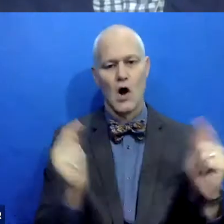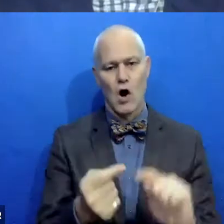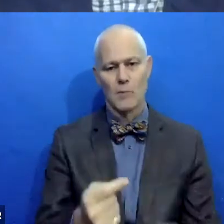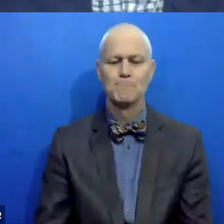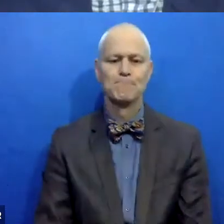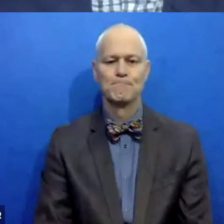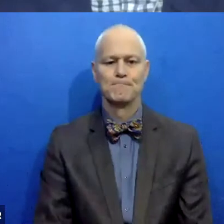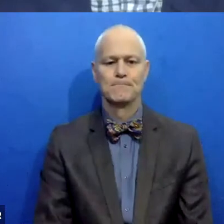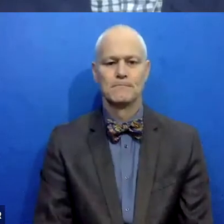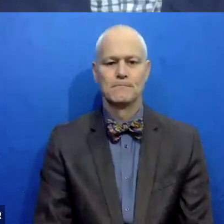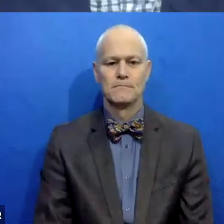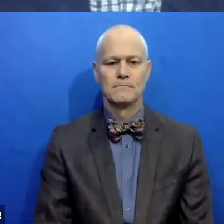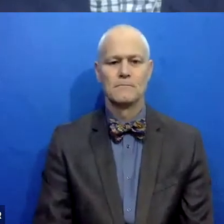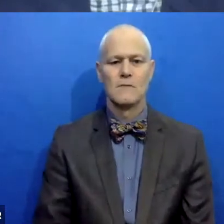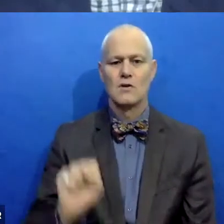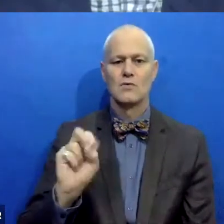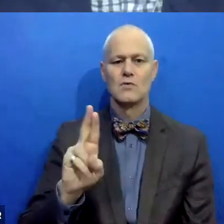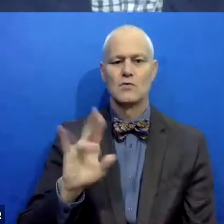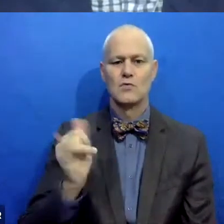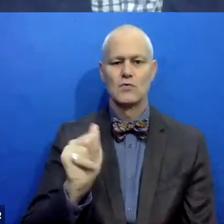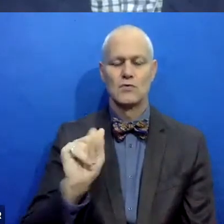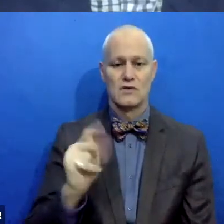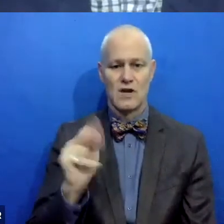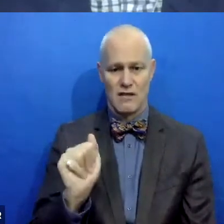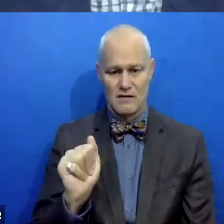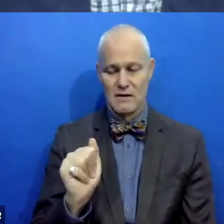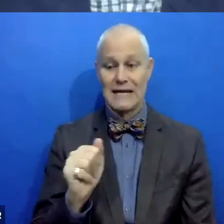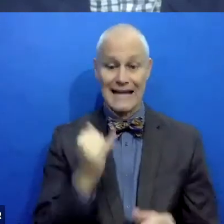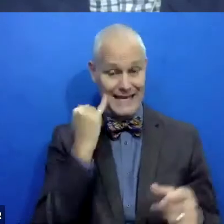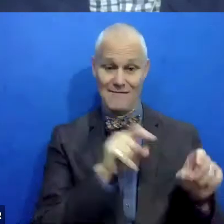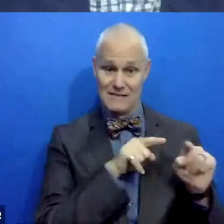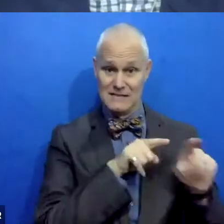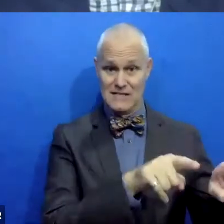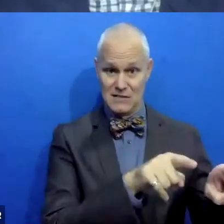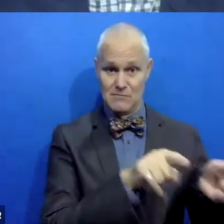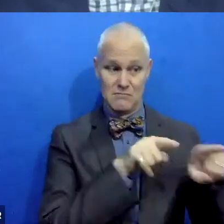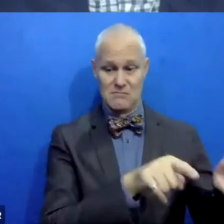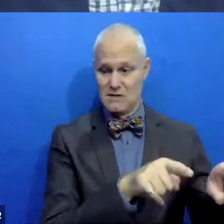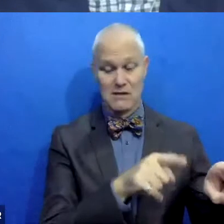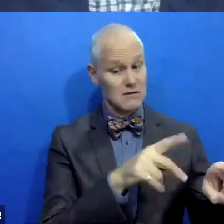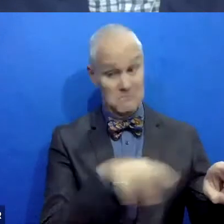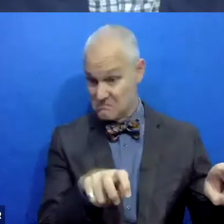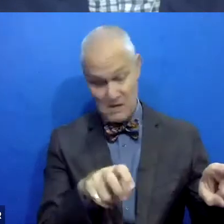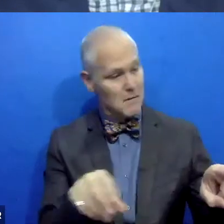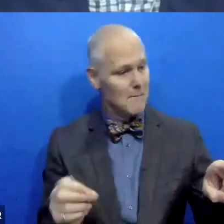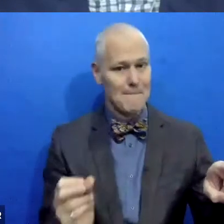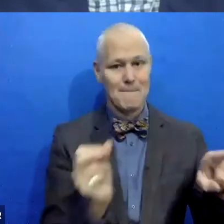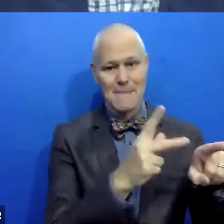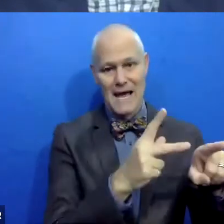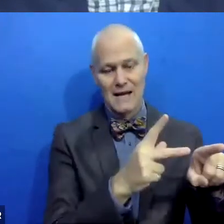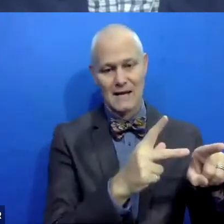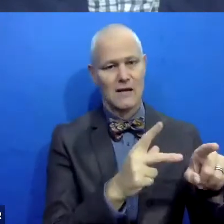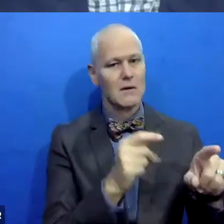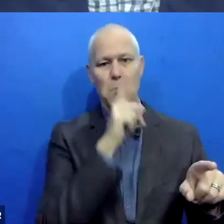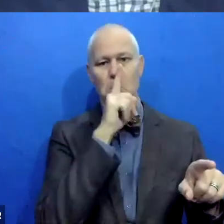So when it systems aligned again, the case goes back to the referring entity. Um, and we are very, very careful to not say why.